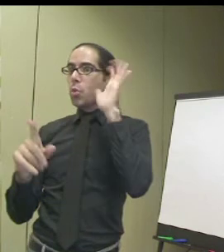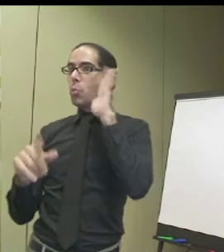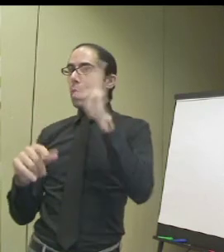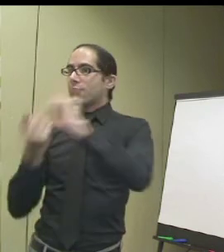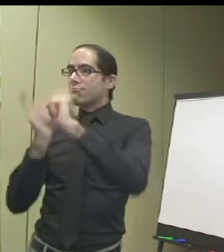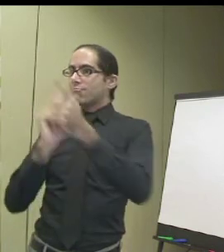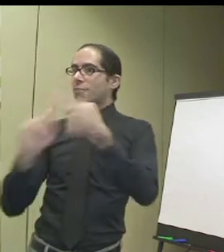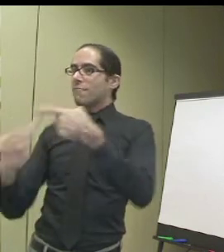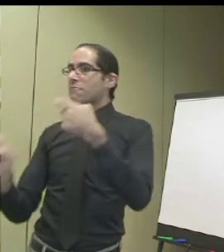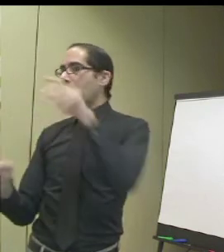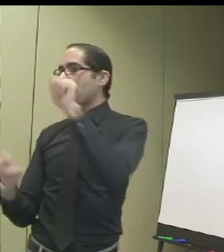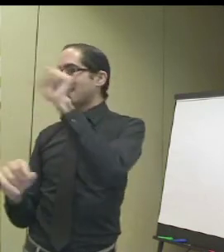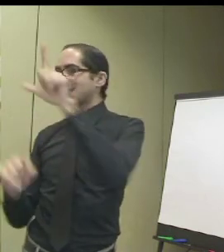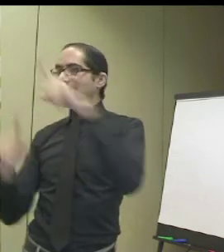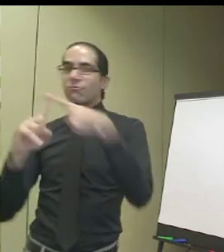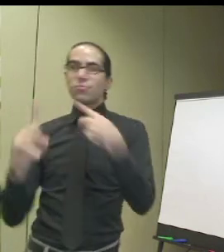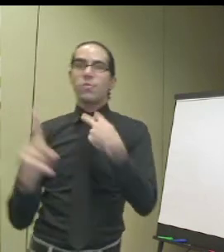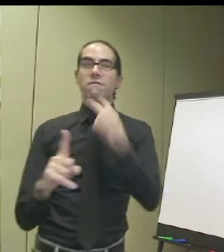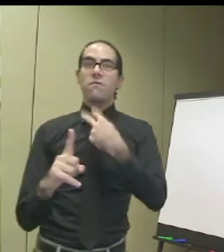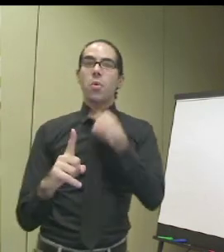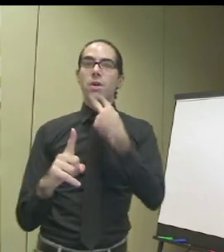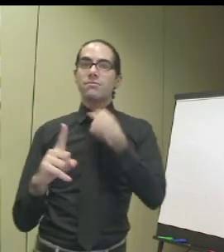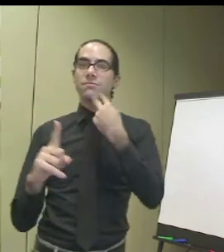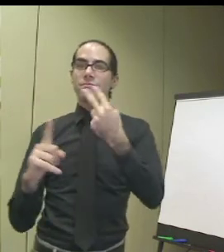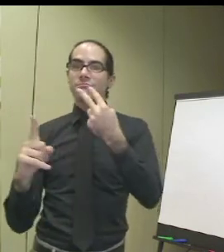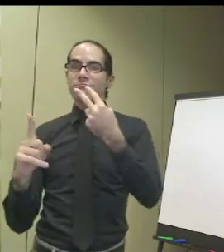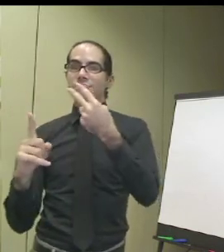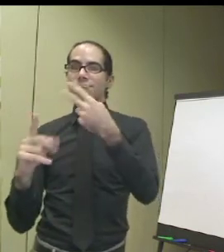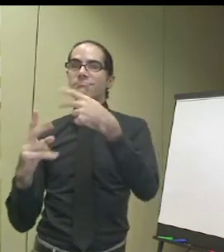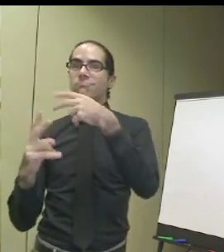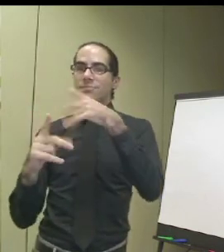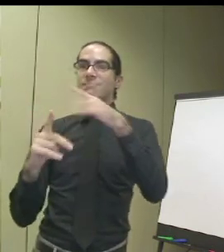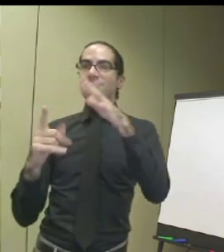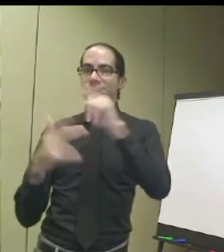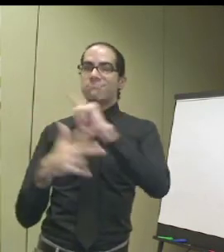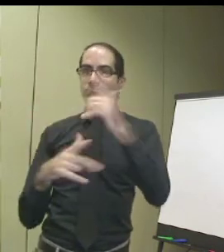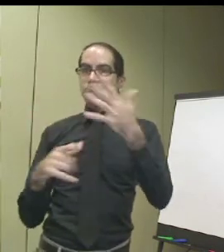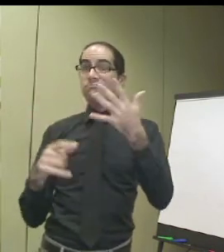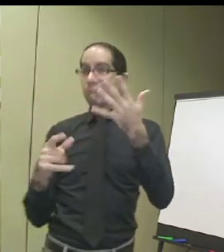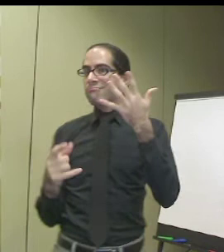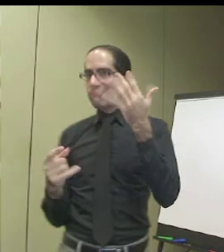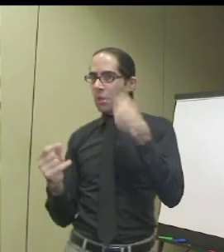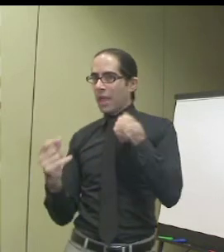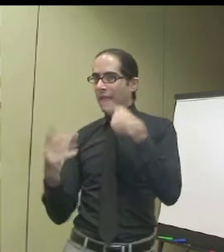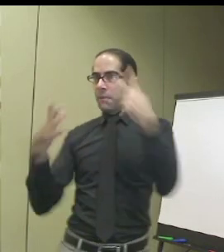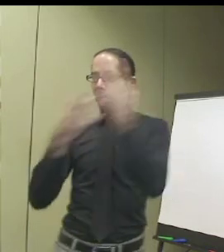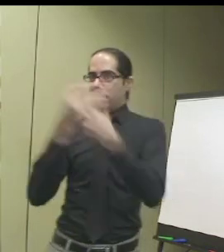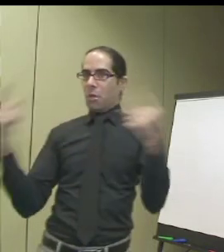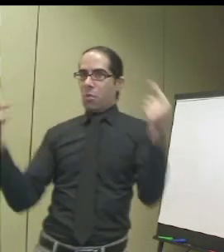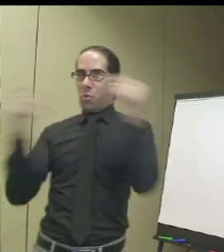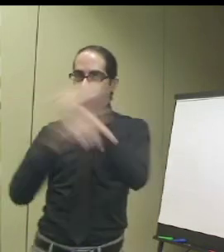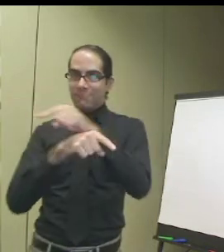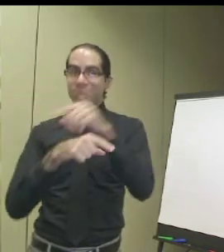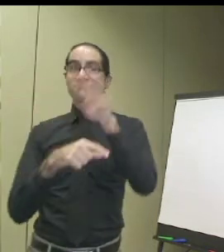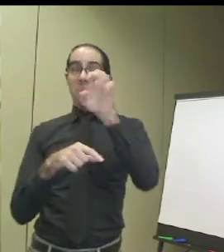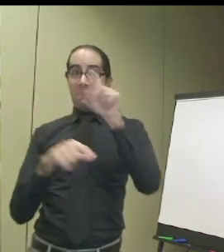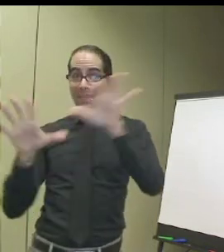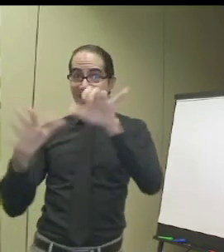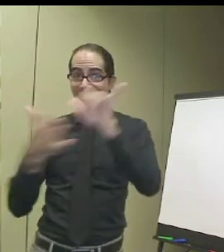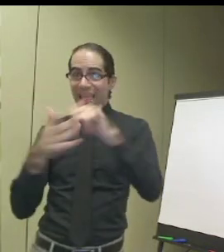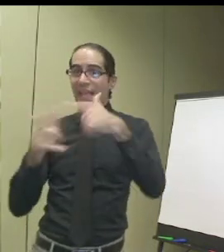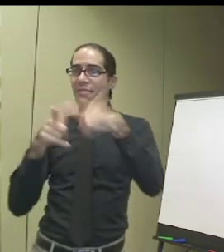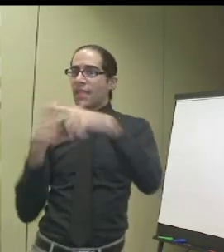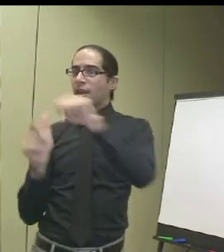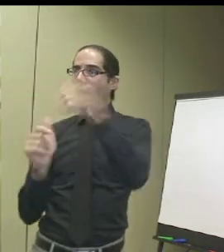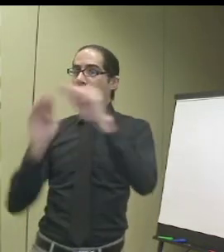other deaf people. And so also interpreters can voice for the deaf presenters. Or speak in English what they're presenting in